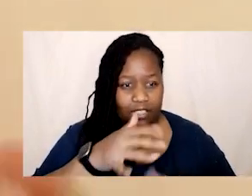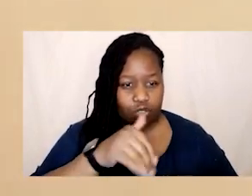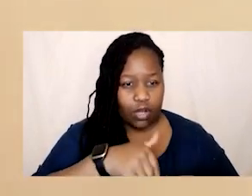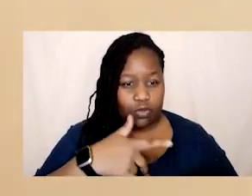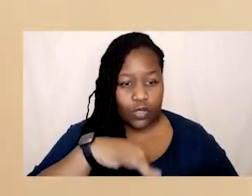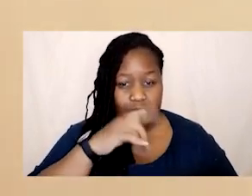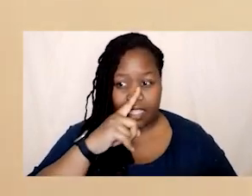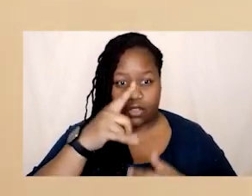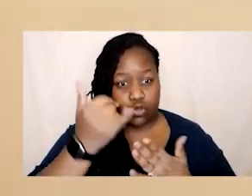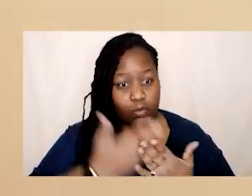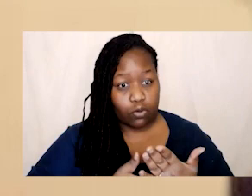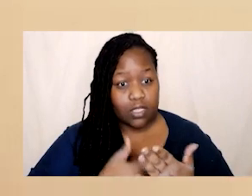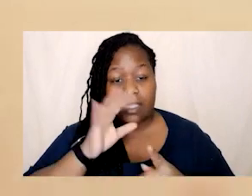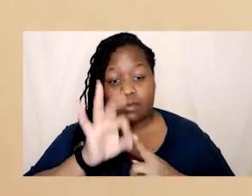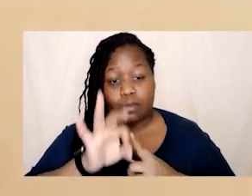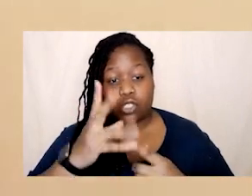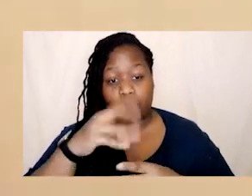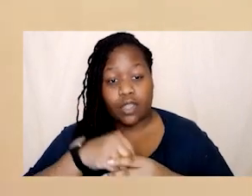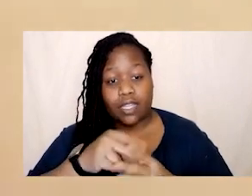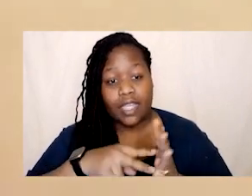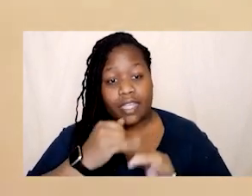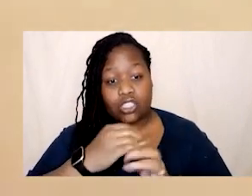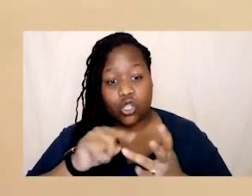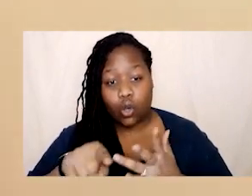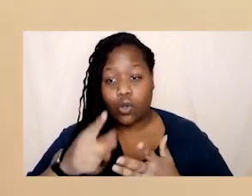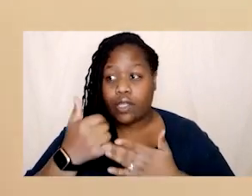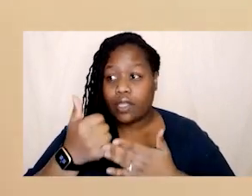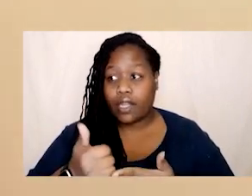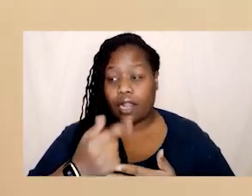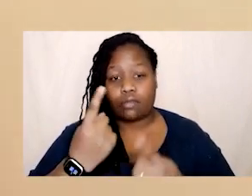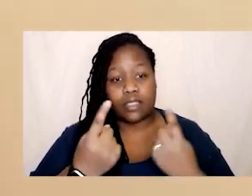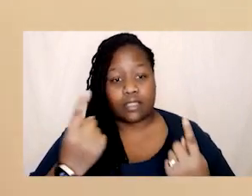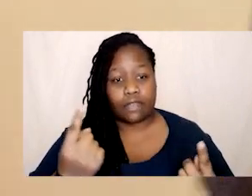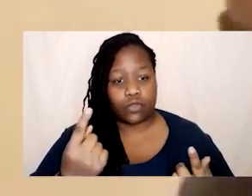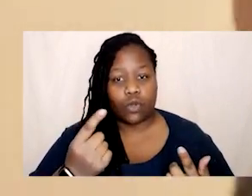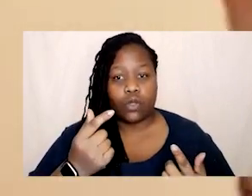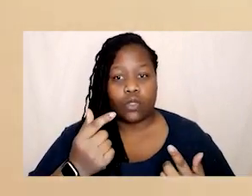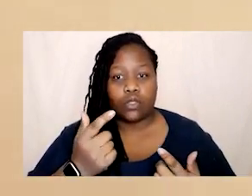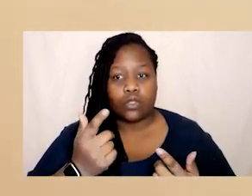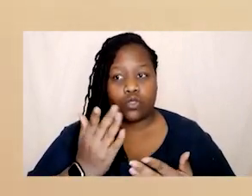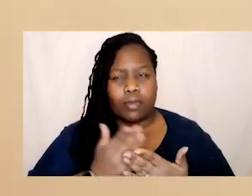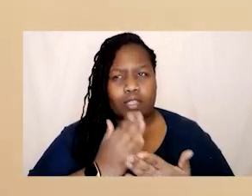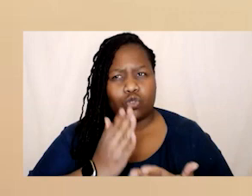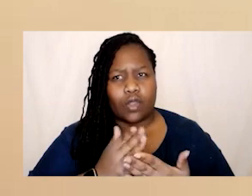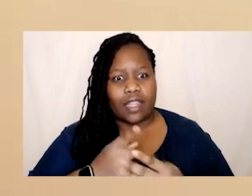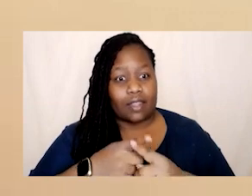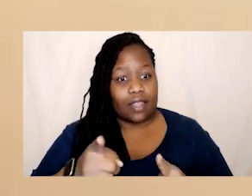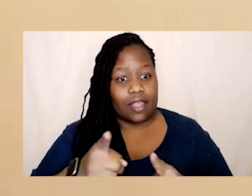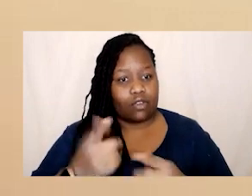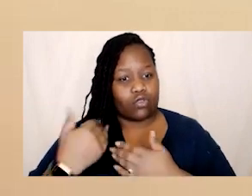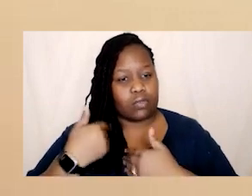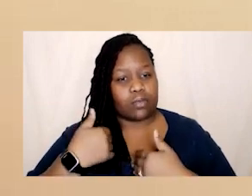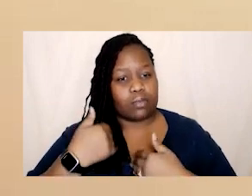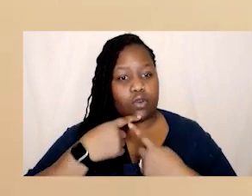ngos those reports are really really helpful and it's helpful for the individual to not have to um report every single every